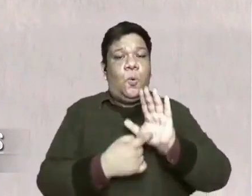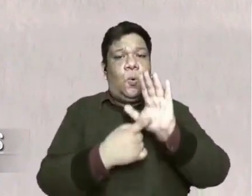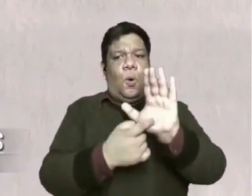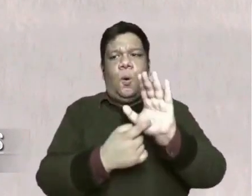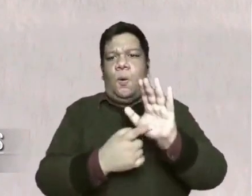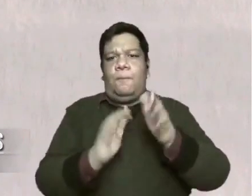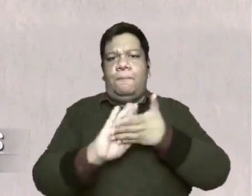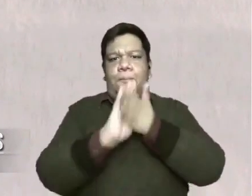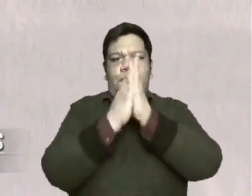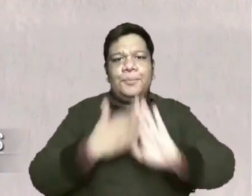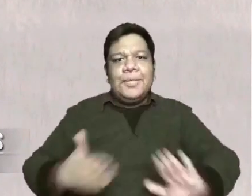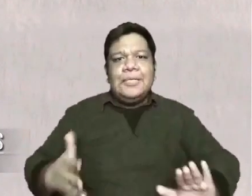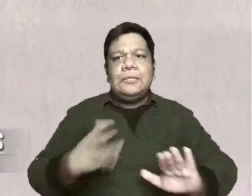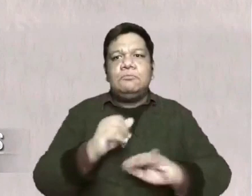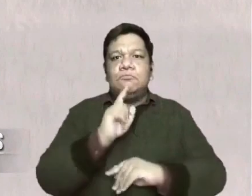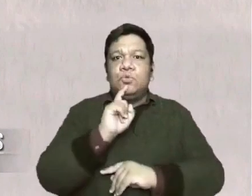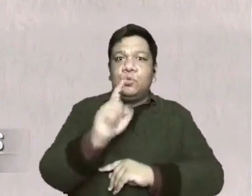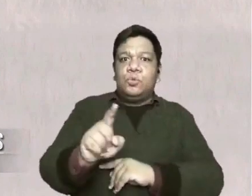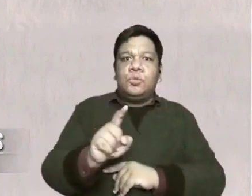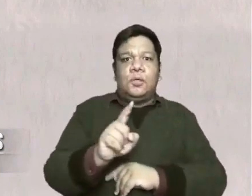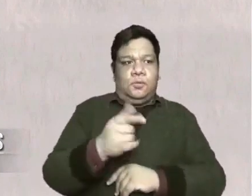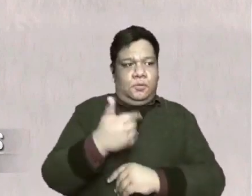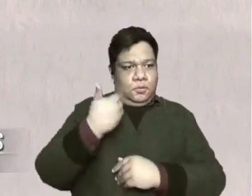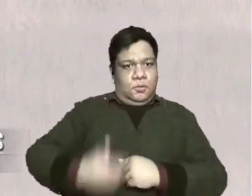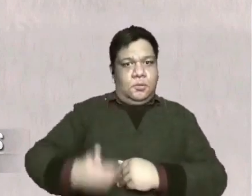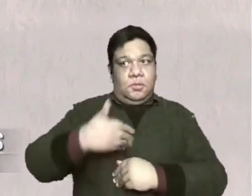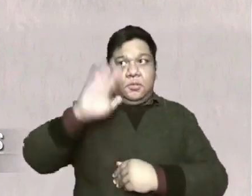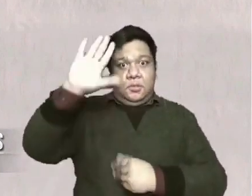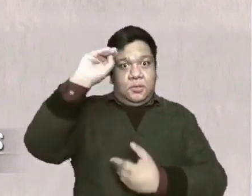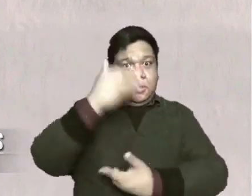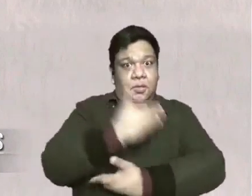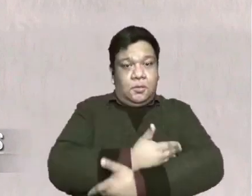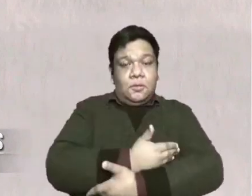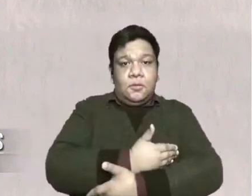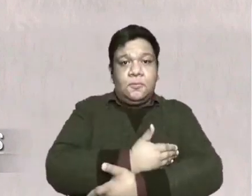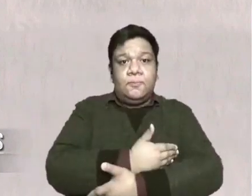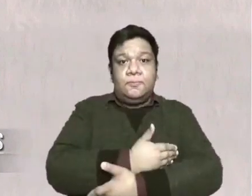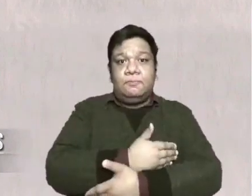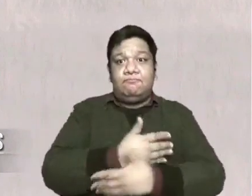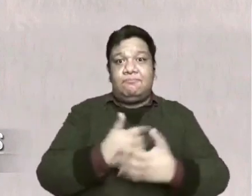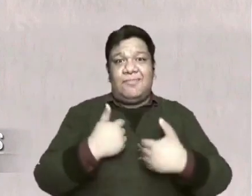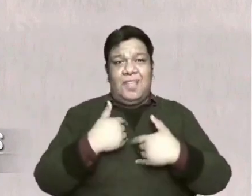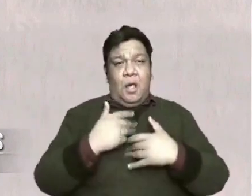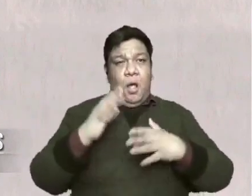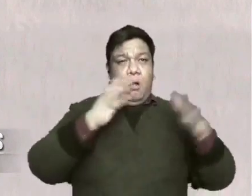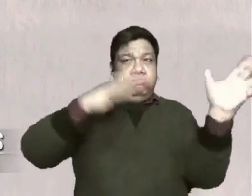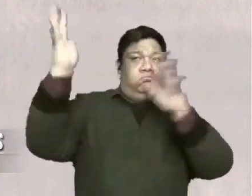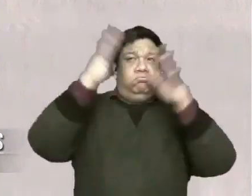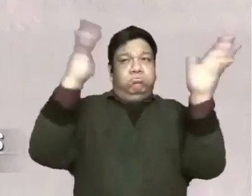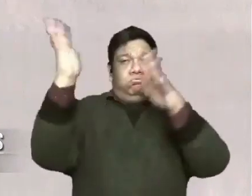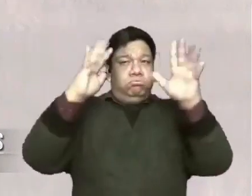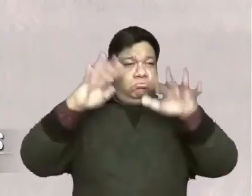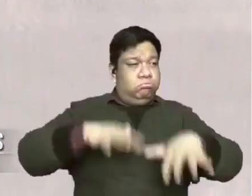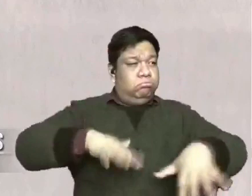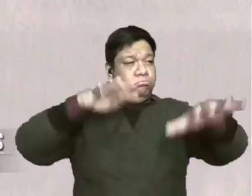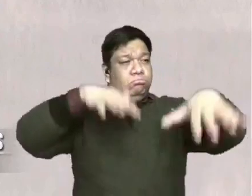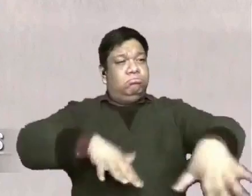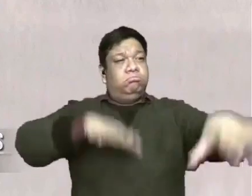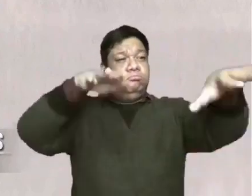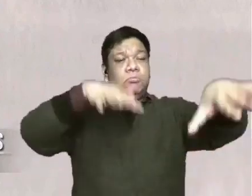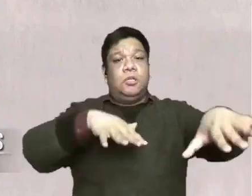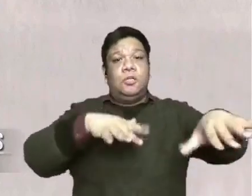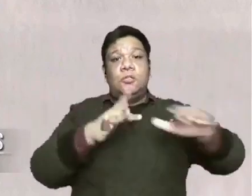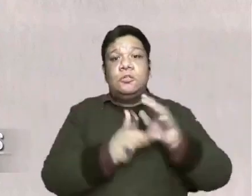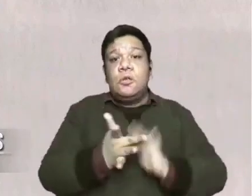this kind of peace and assurance as the Son of God in the midst of the storm he was able to sleep